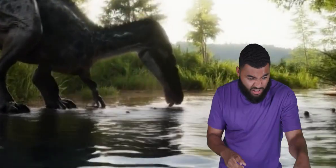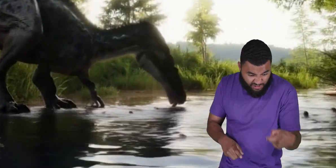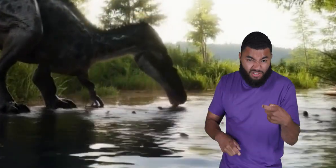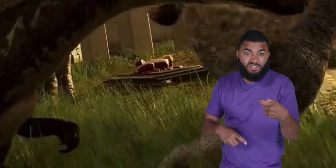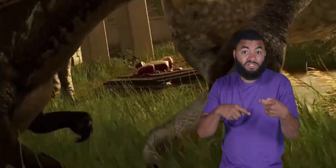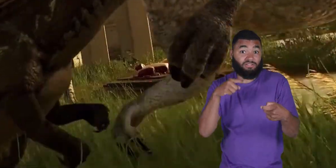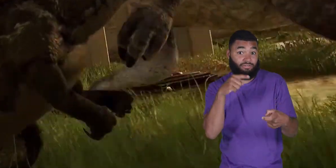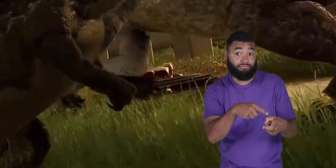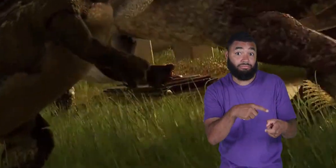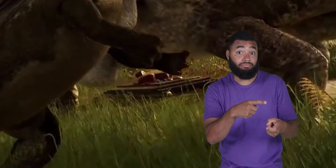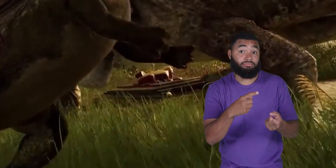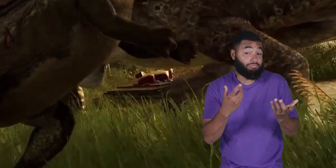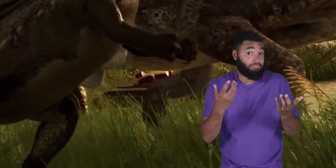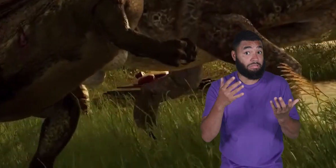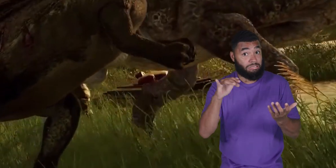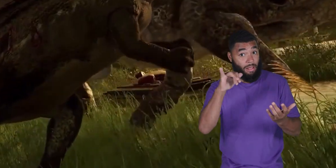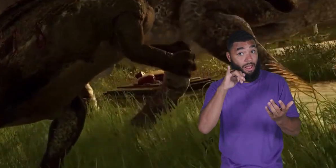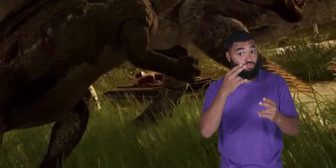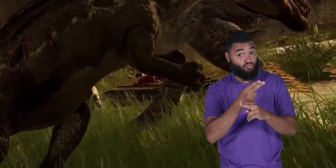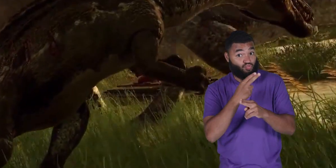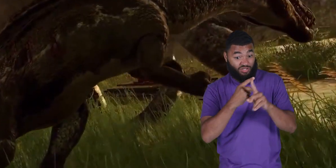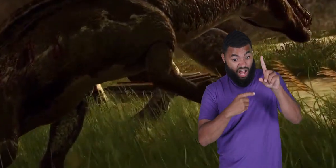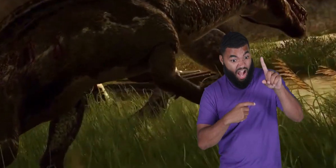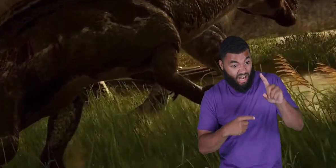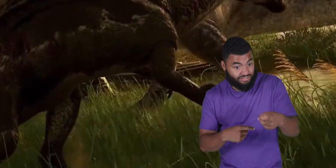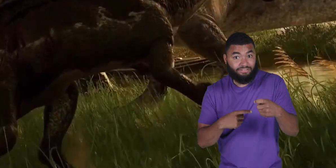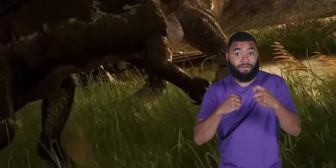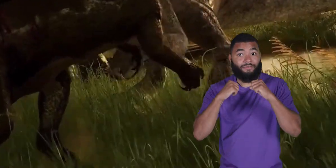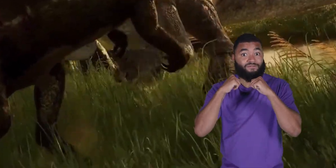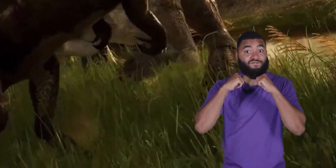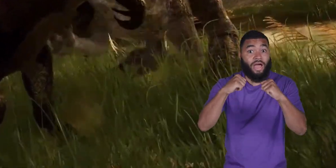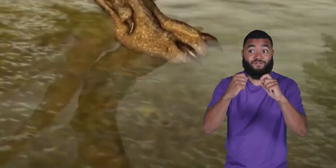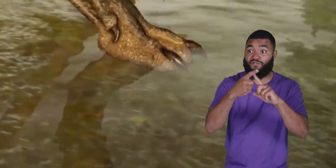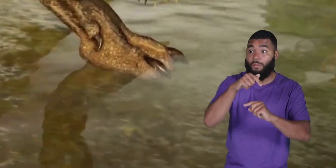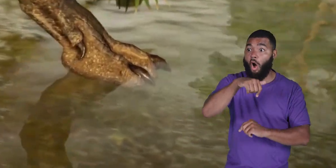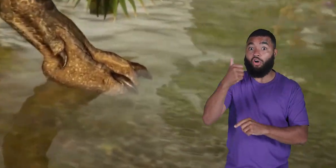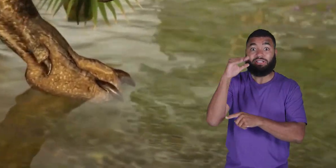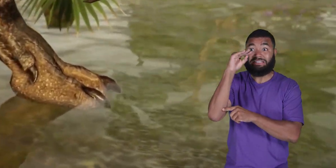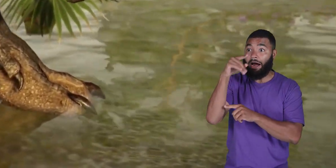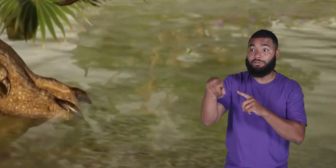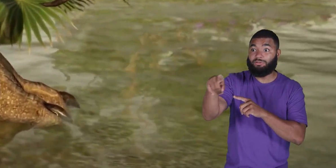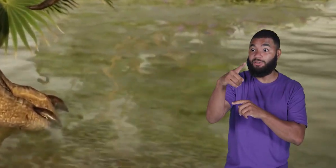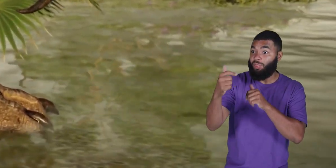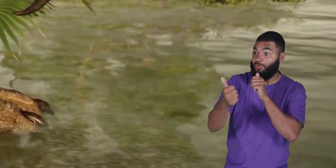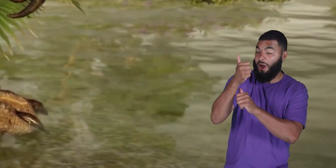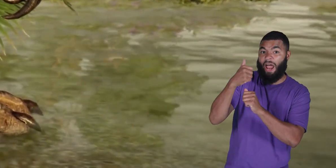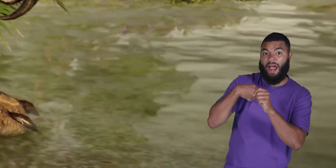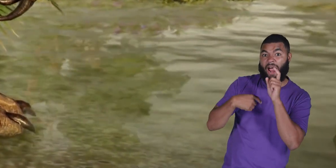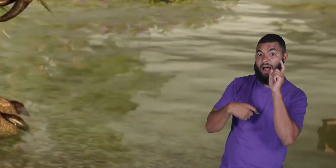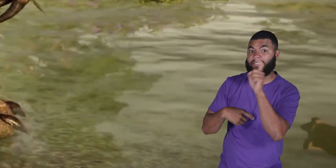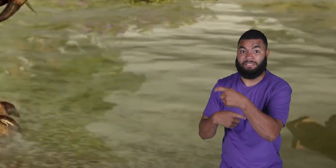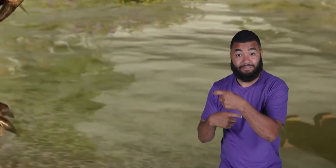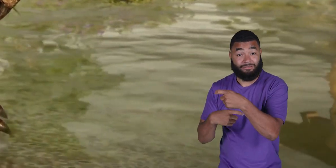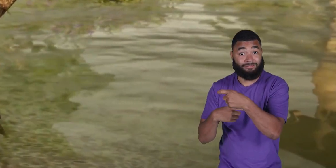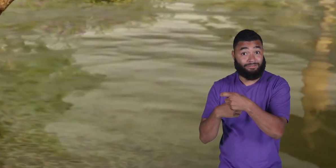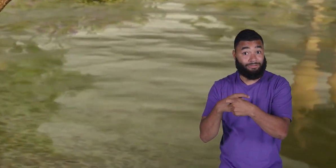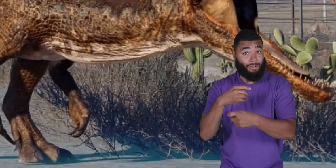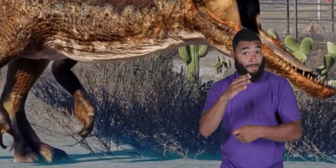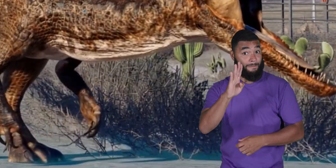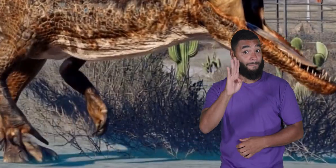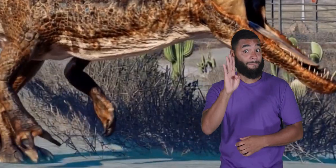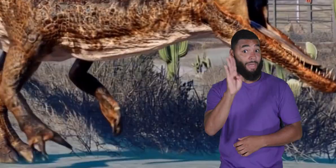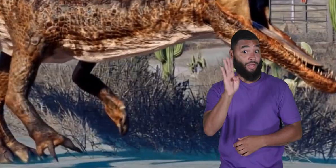It may have used it to defend itself from other predators, too. The claw is how the baryonyx got its name.